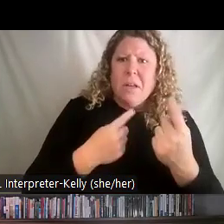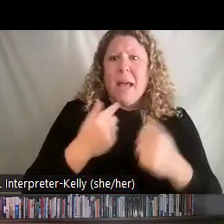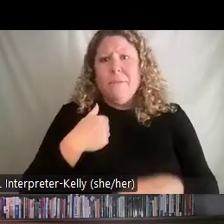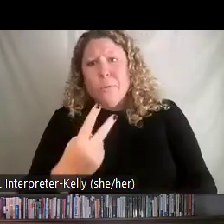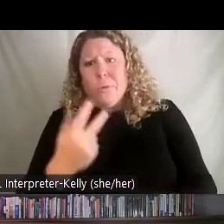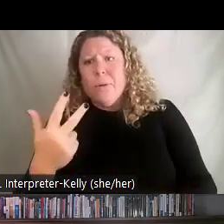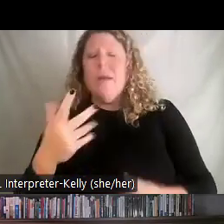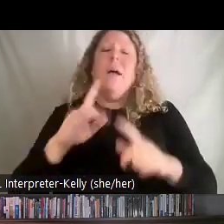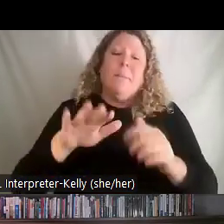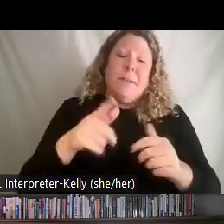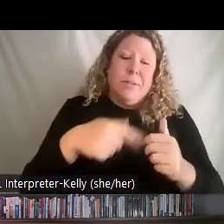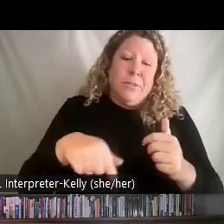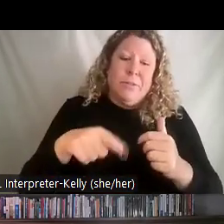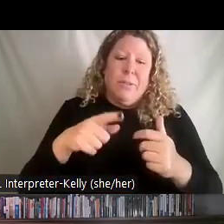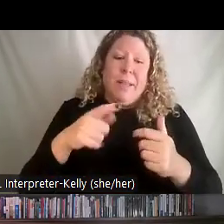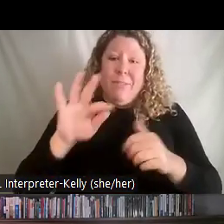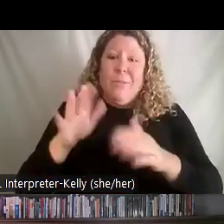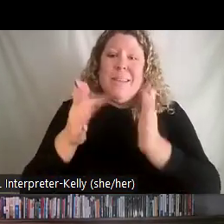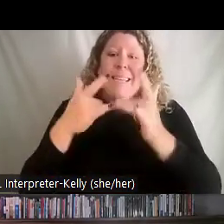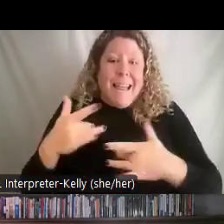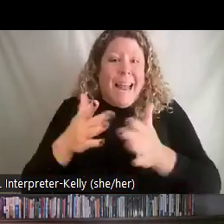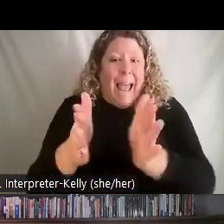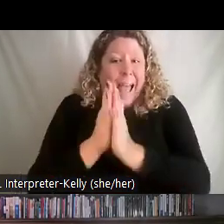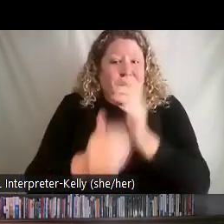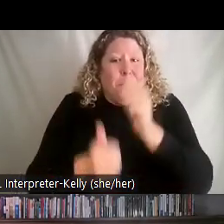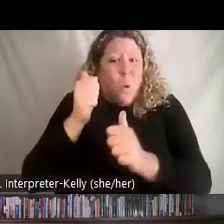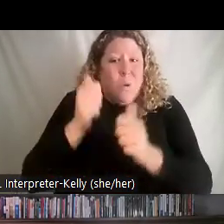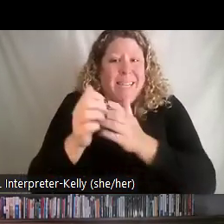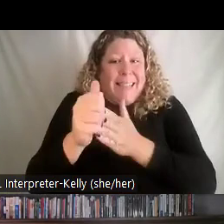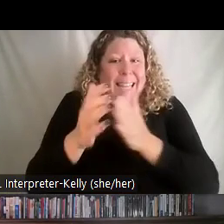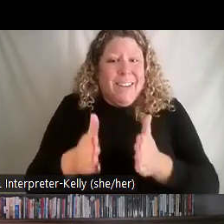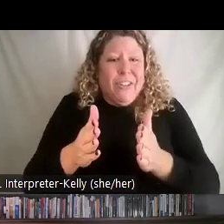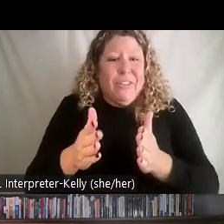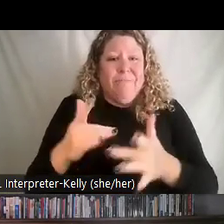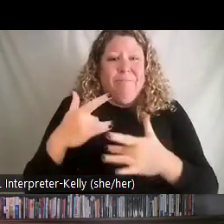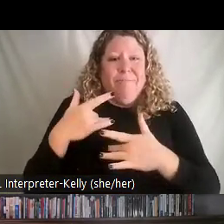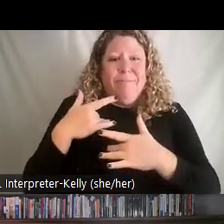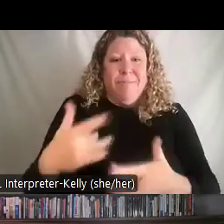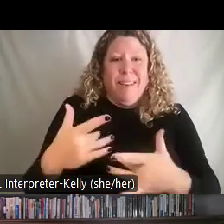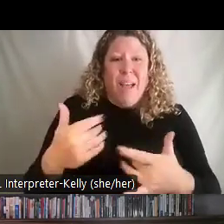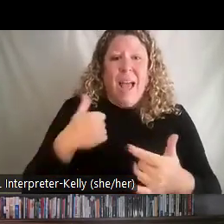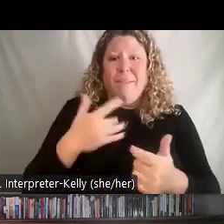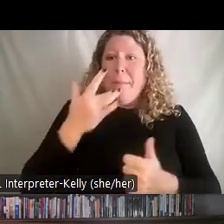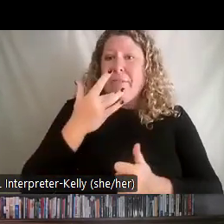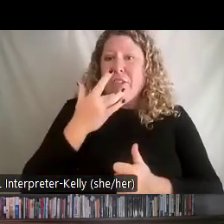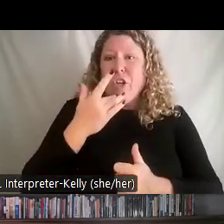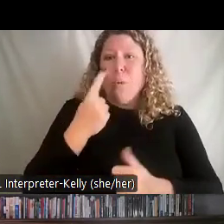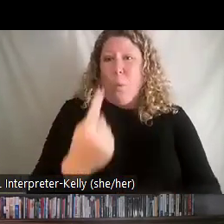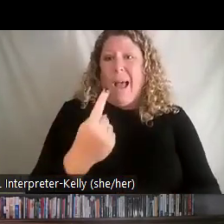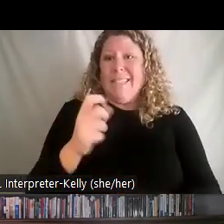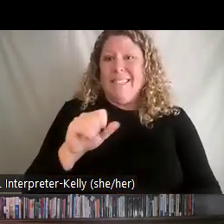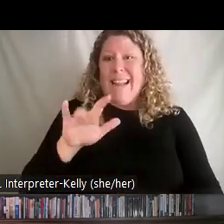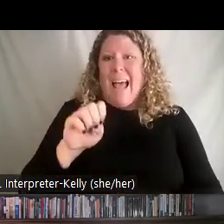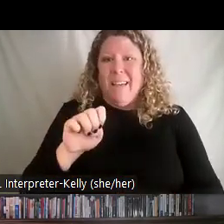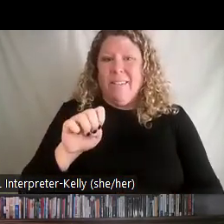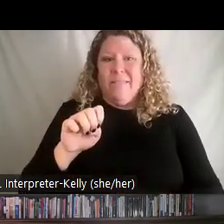traditionally, if you were to ask most leaders this, what they have is that most leaderships have a preferred style. 54%